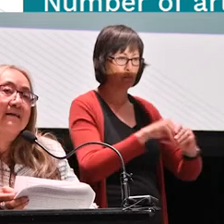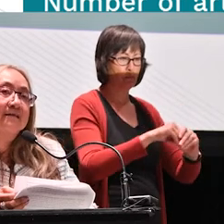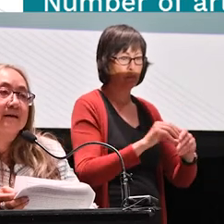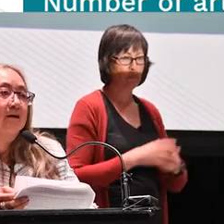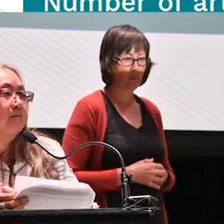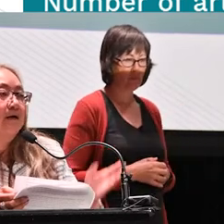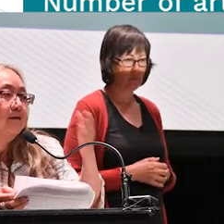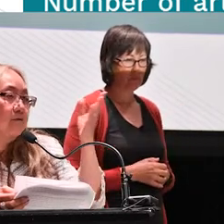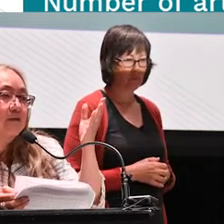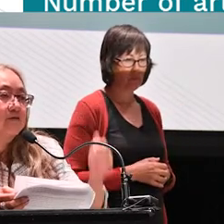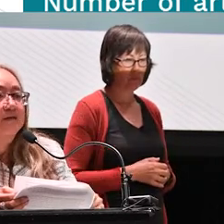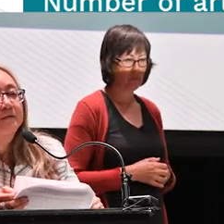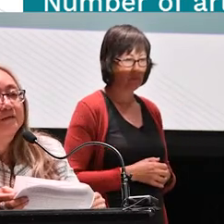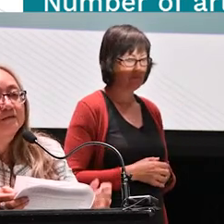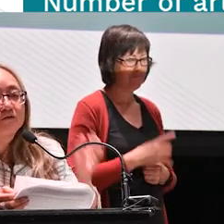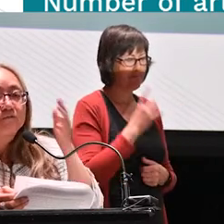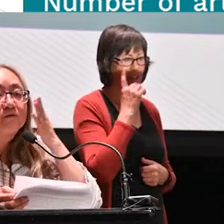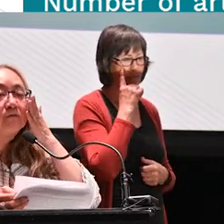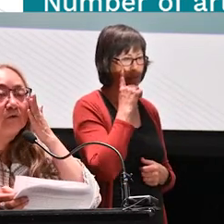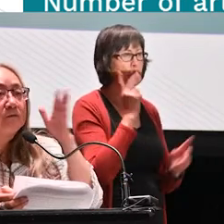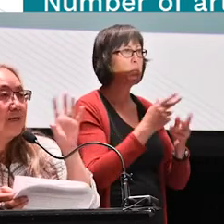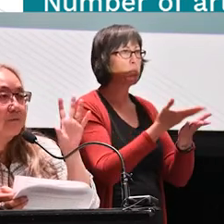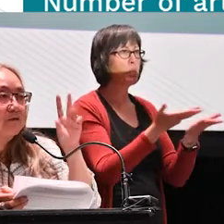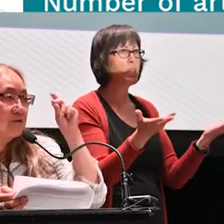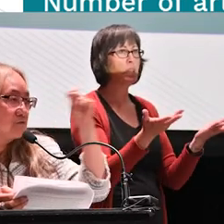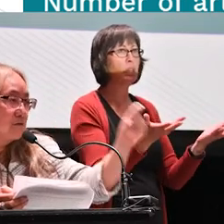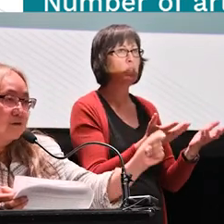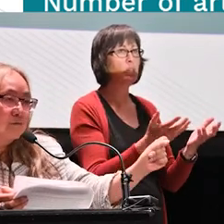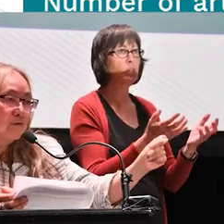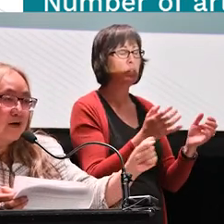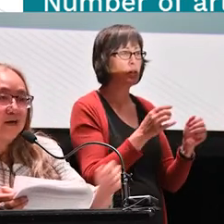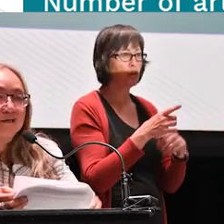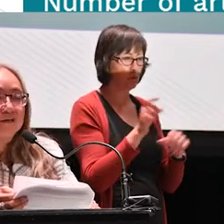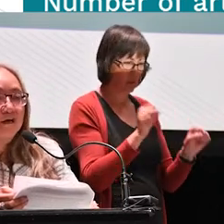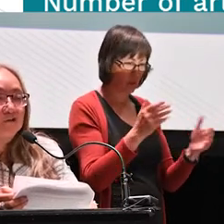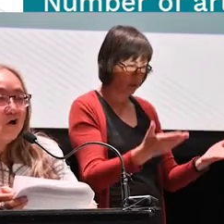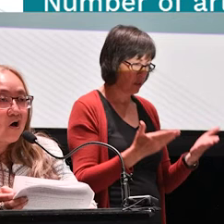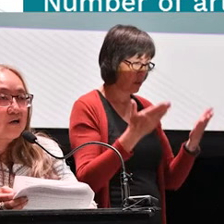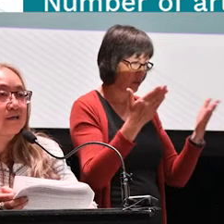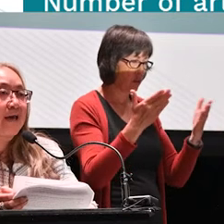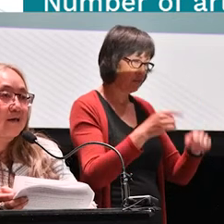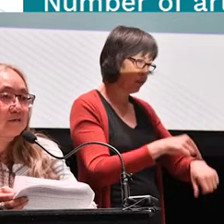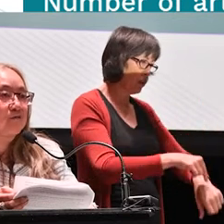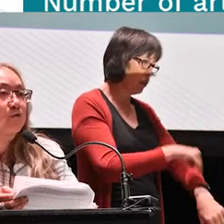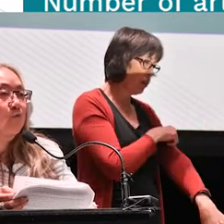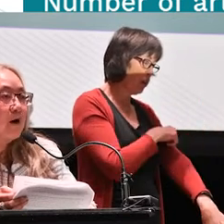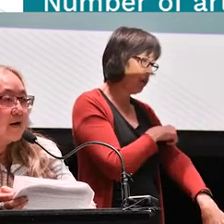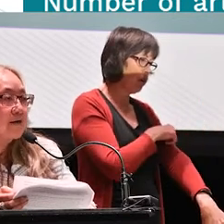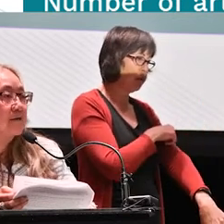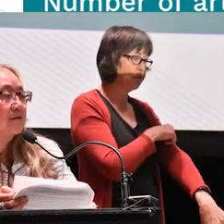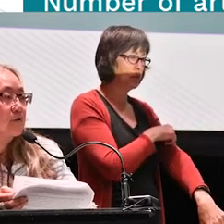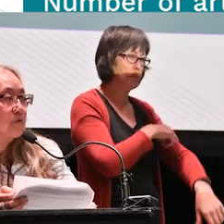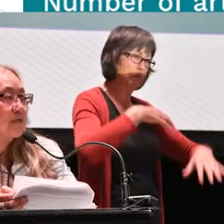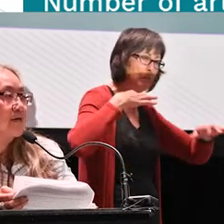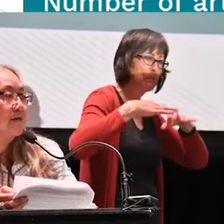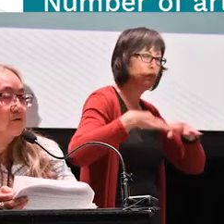And I don't think there's anybody in this room who wouldn't be able to provide a long case for why